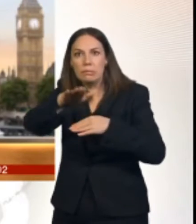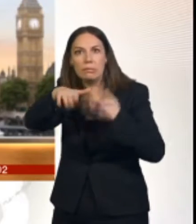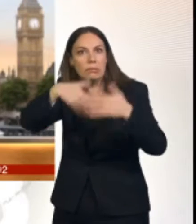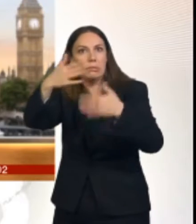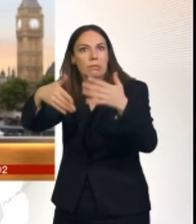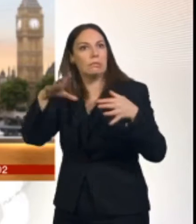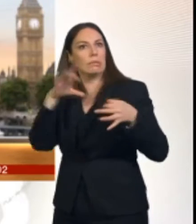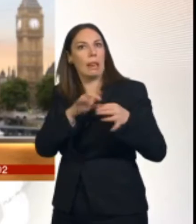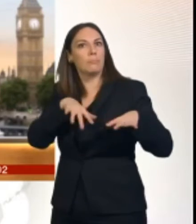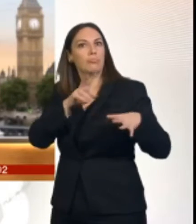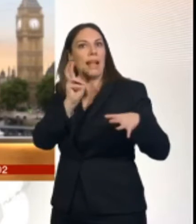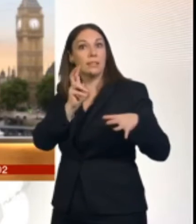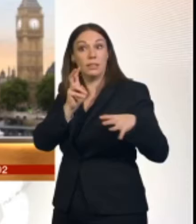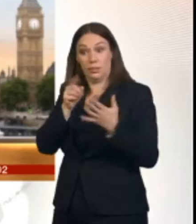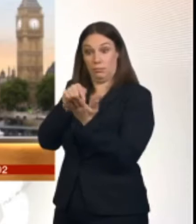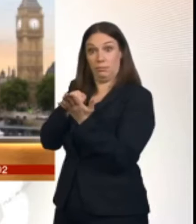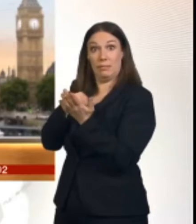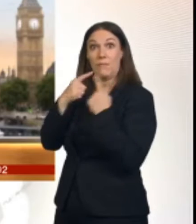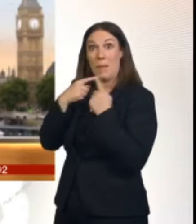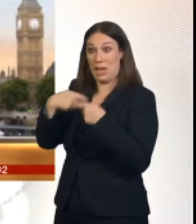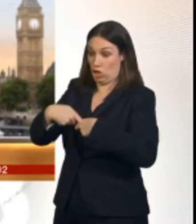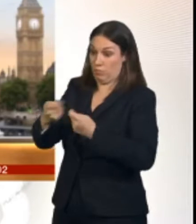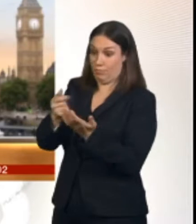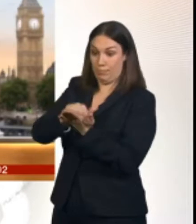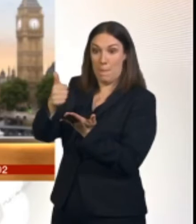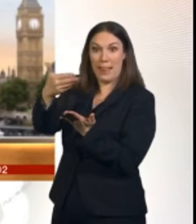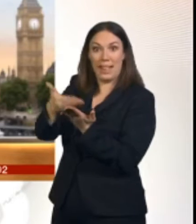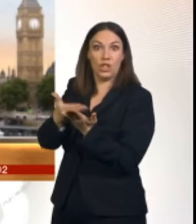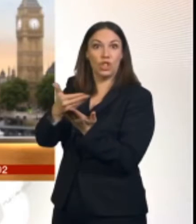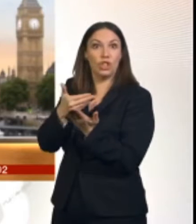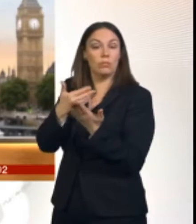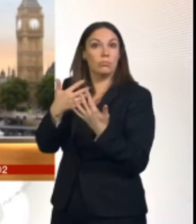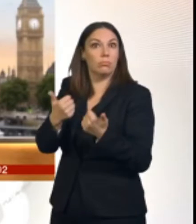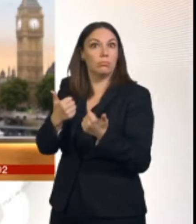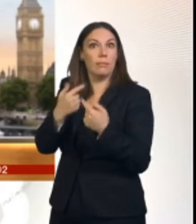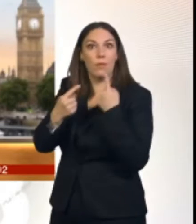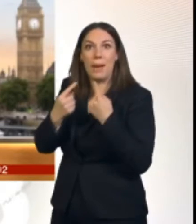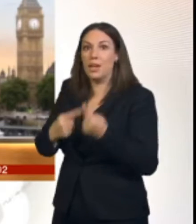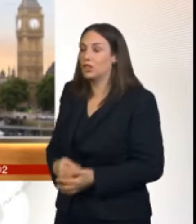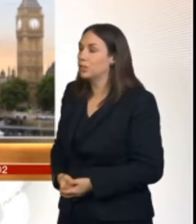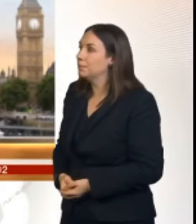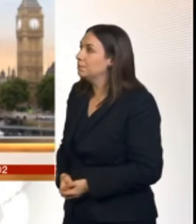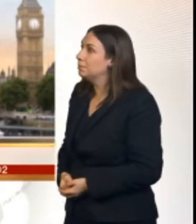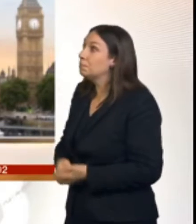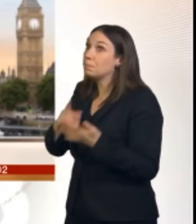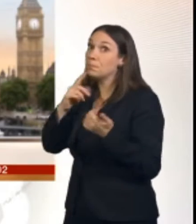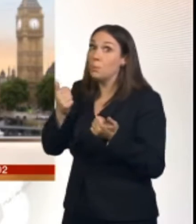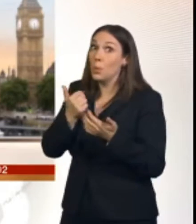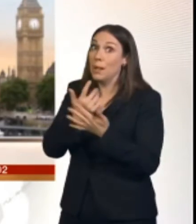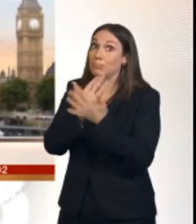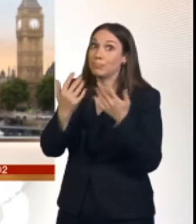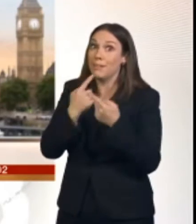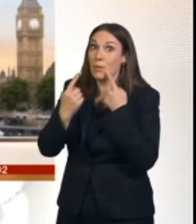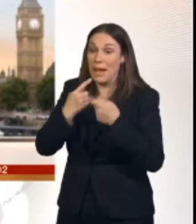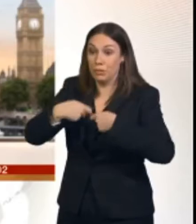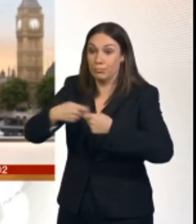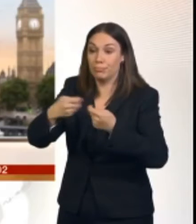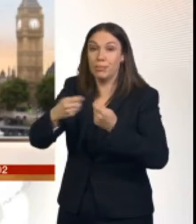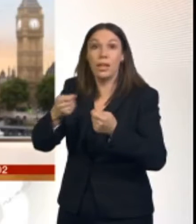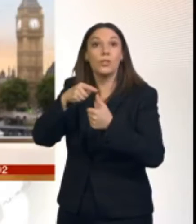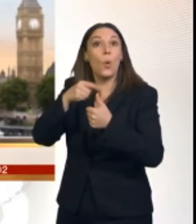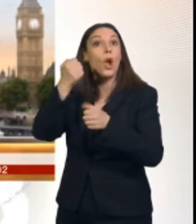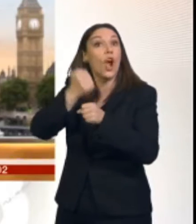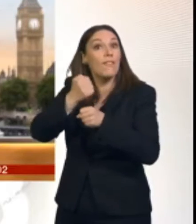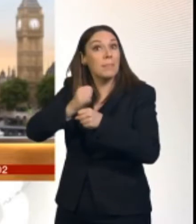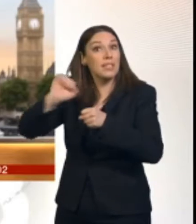we're expecting quite a lot of information that's going to be published today, not just the government analysis, but also the Bank of England are going to have something to say later on.